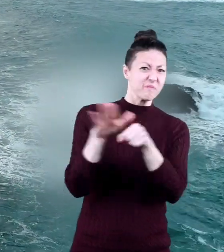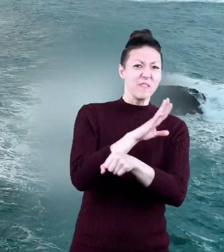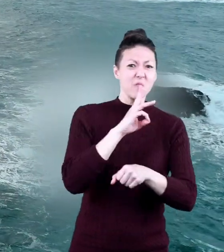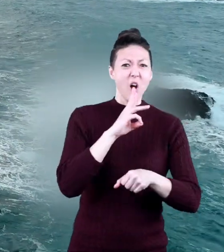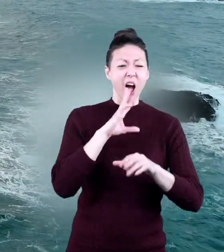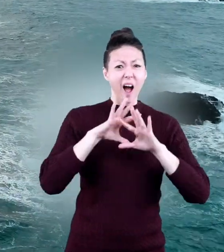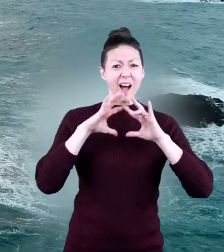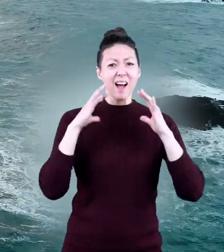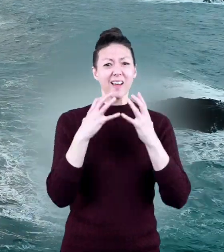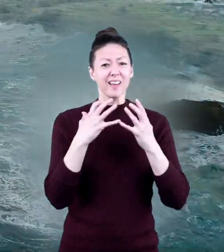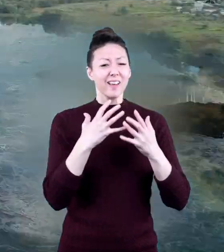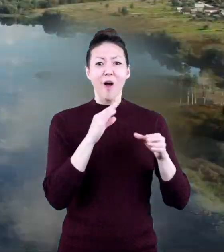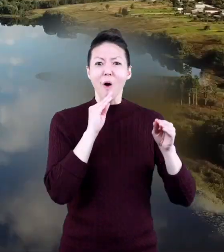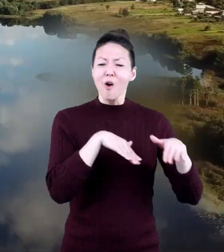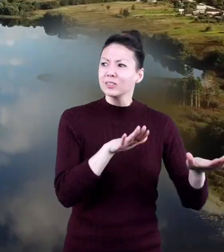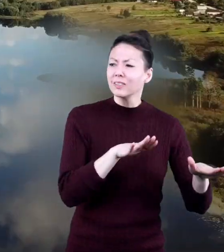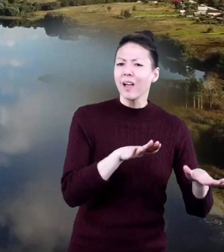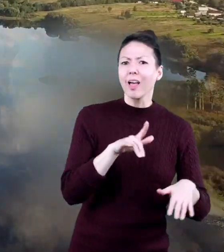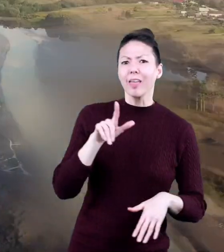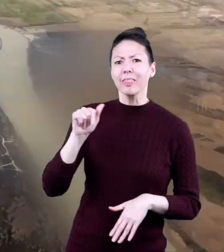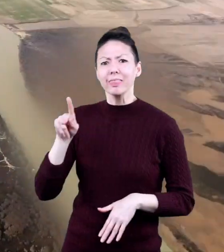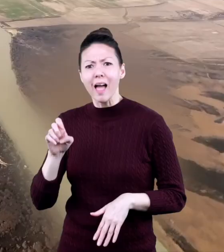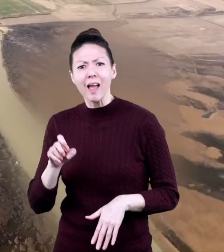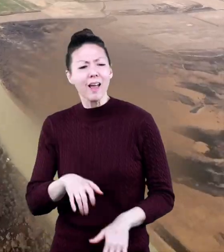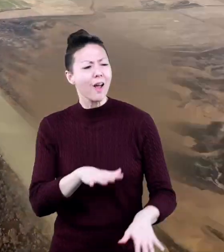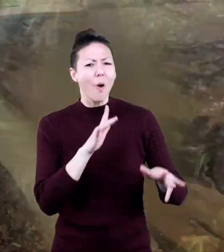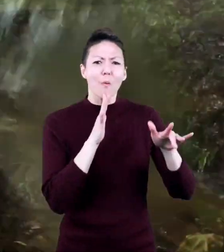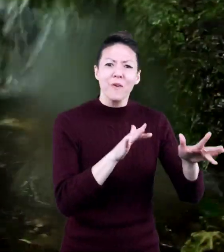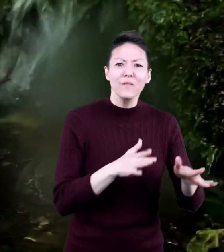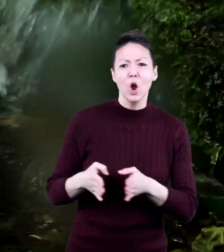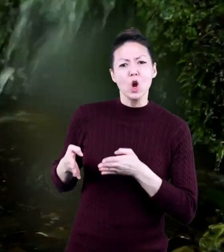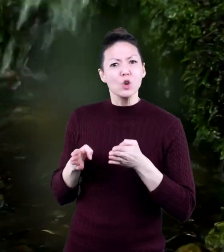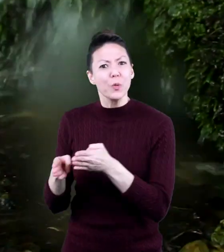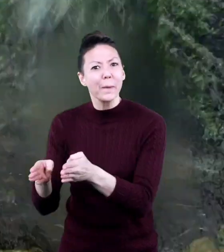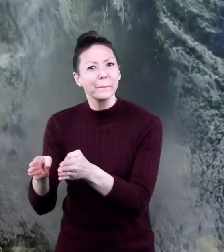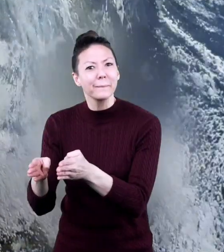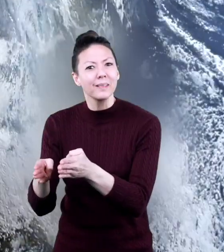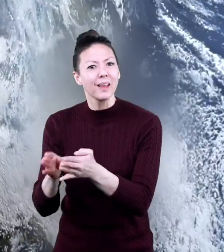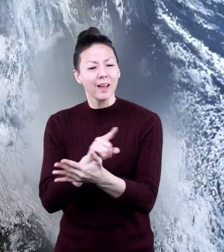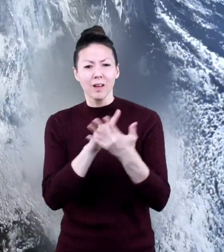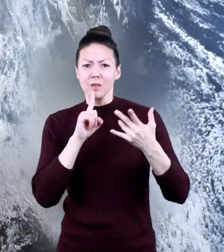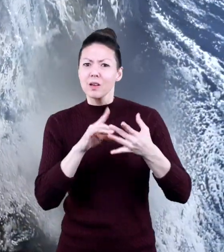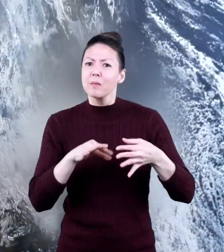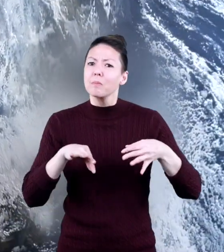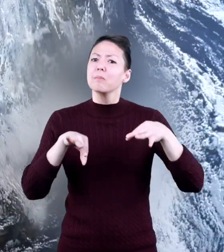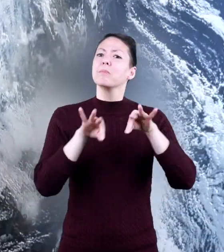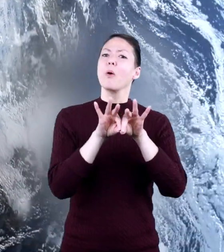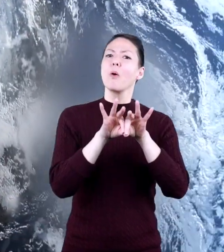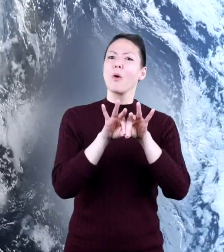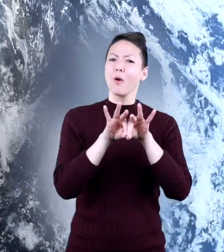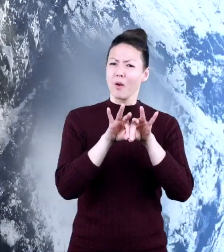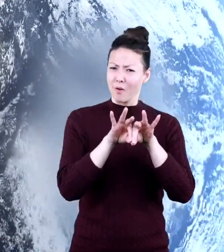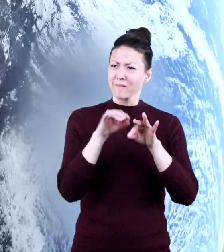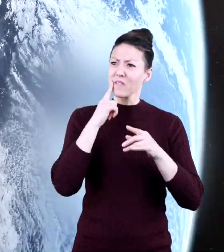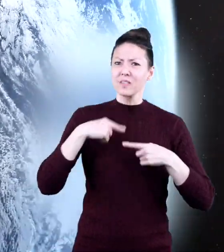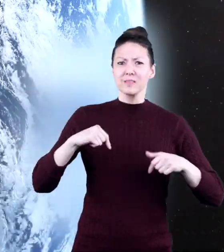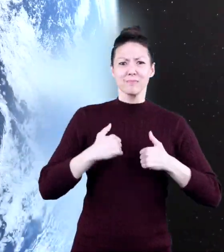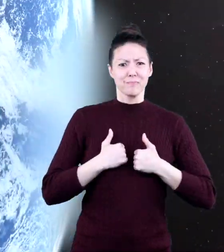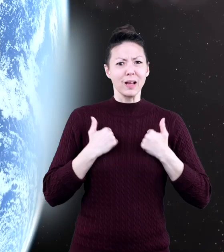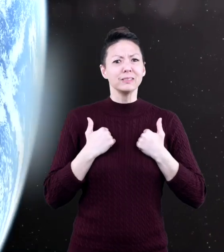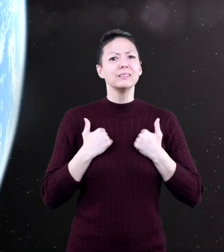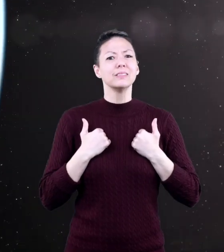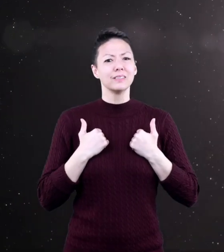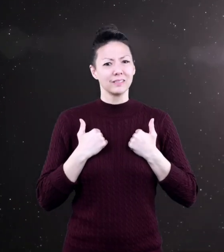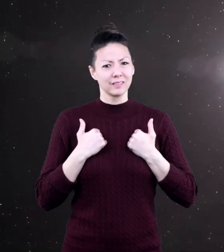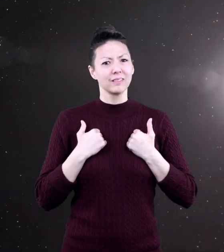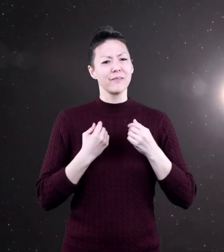water from oceans and lakes to rivers and streams all are important in their own special way